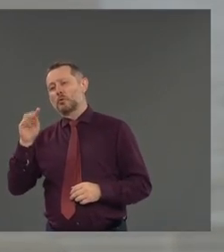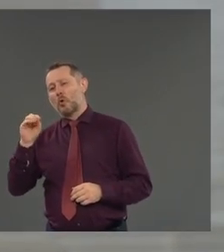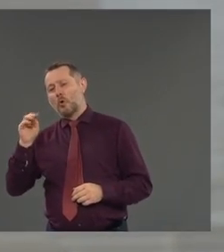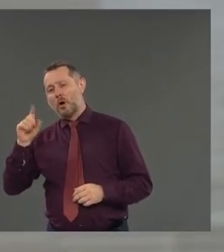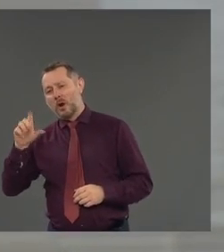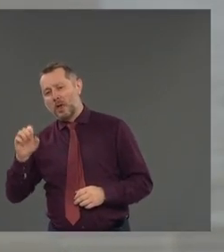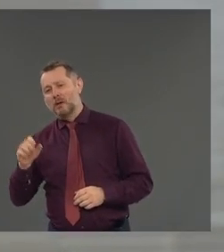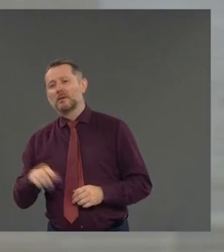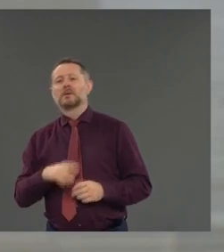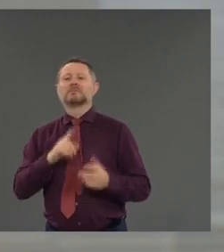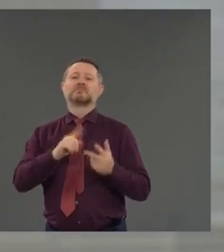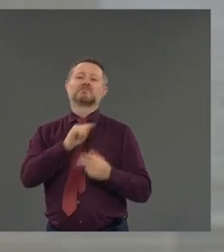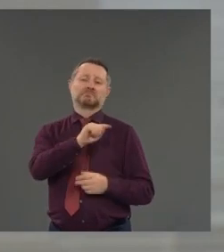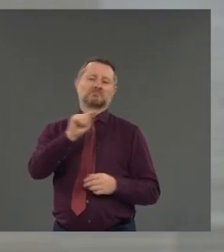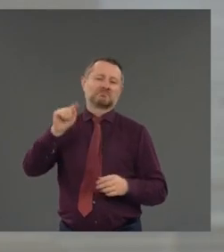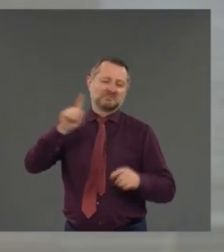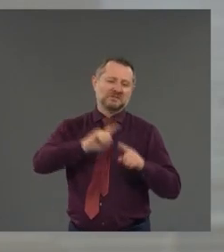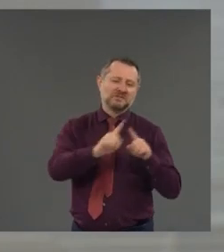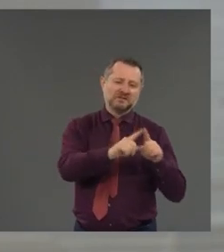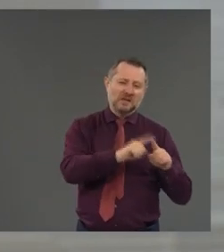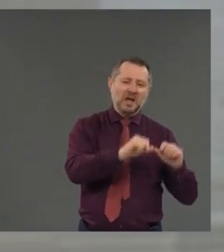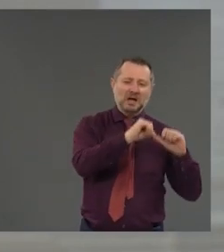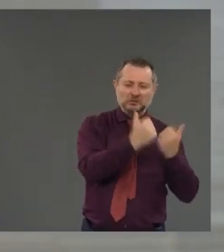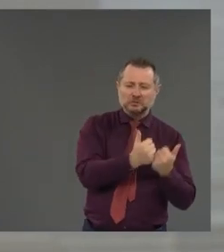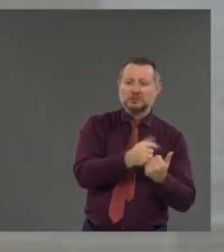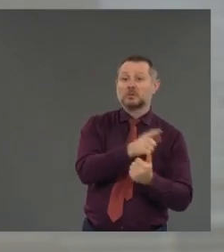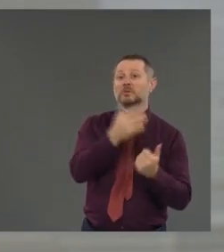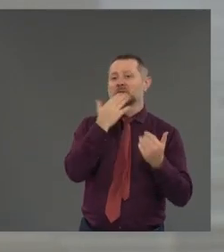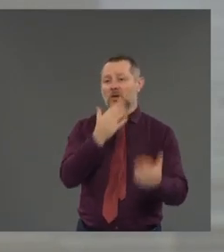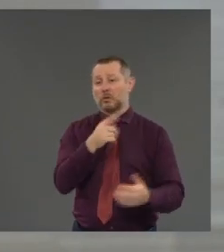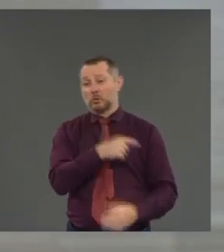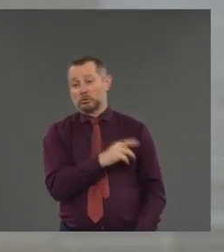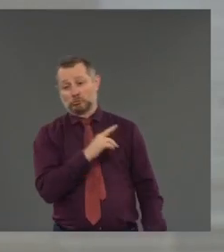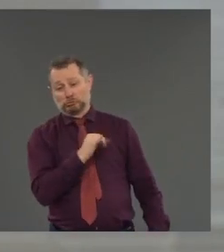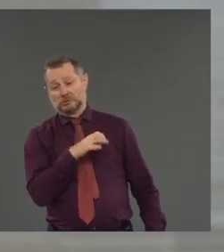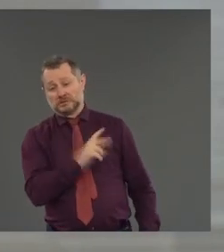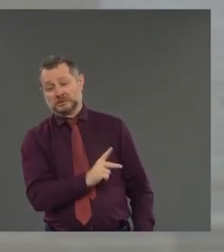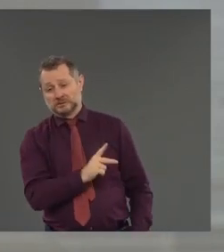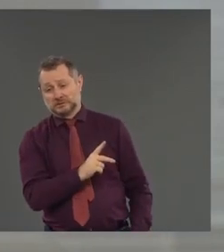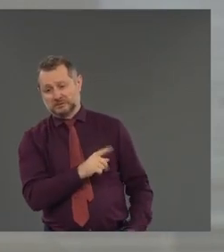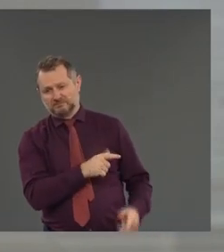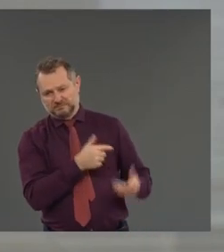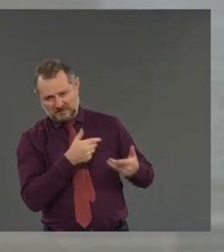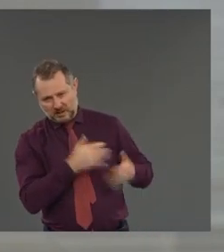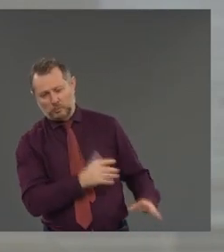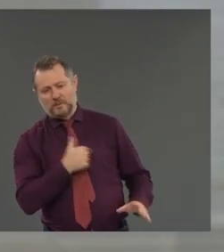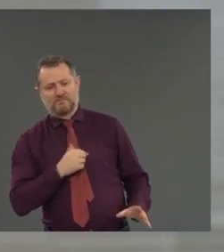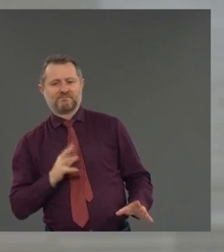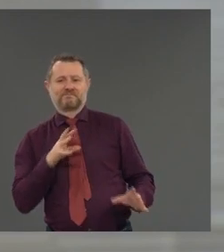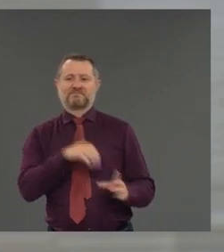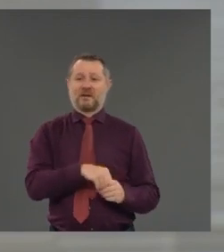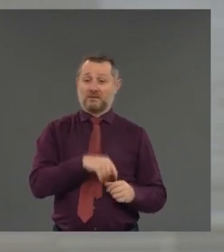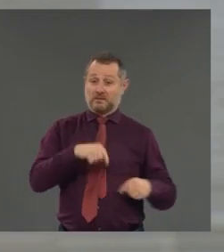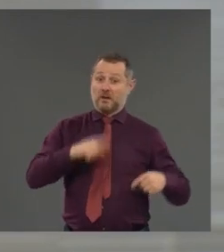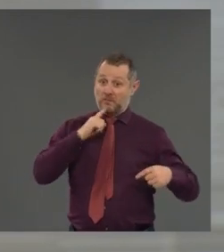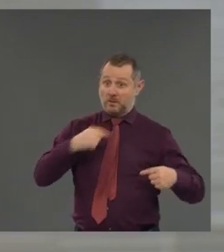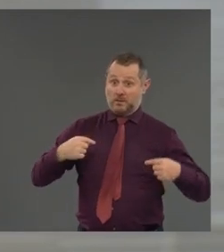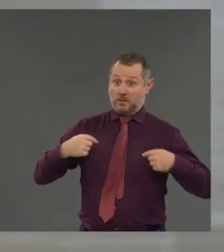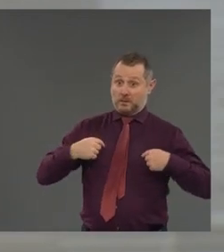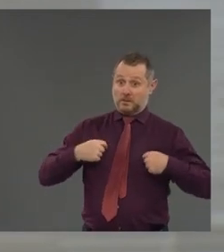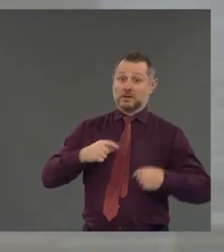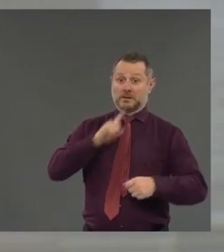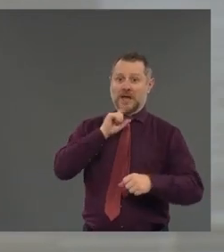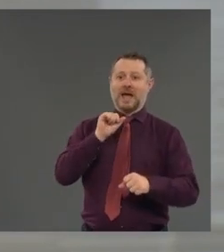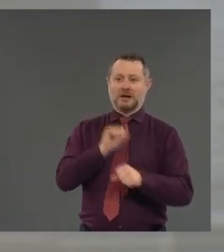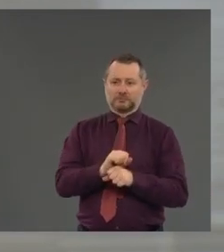supportive. And I also want to thank Rick for letting me be involved. I actually installed the mosaic here